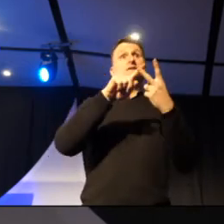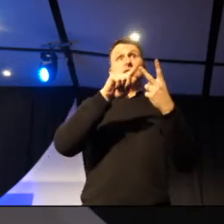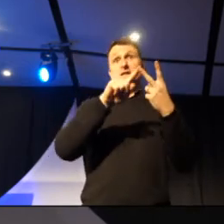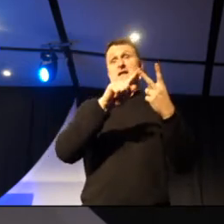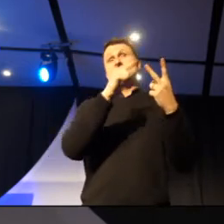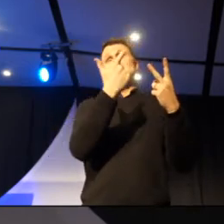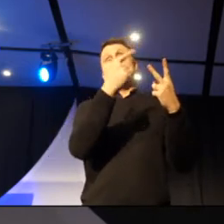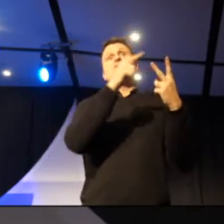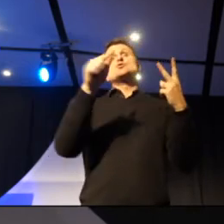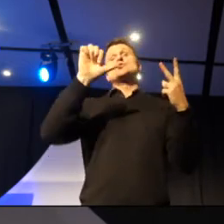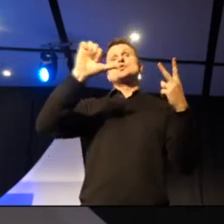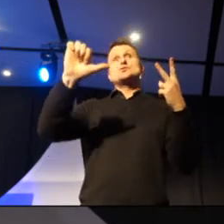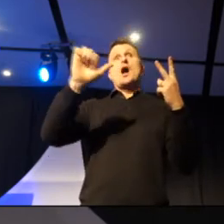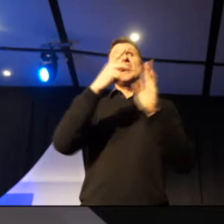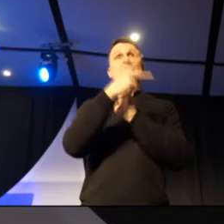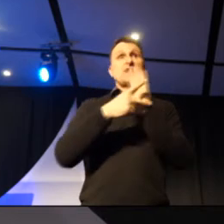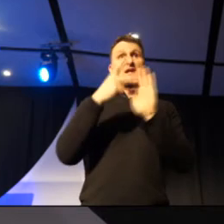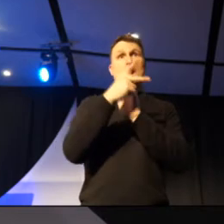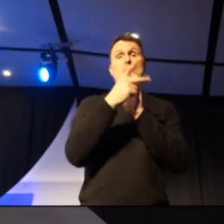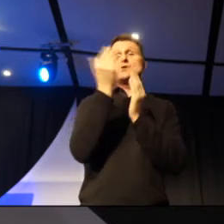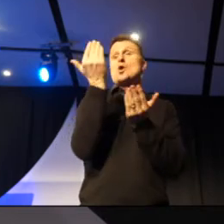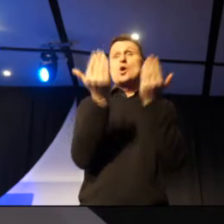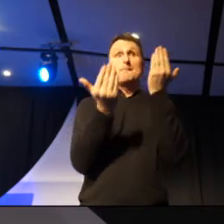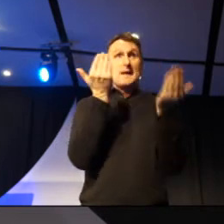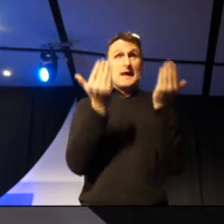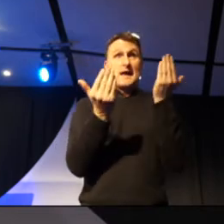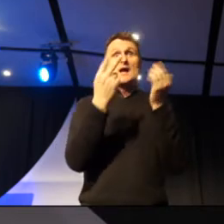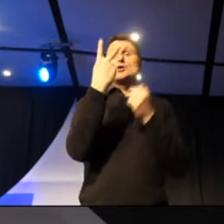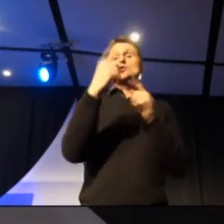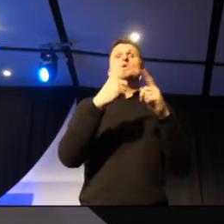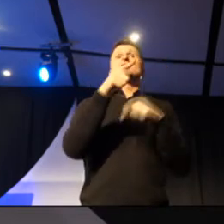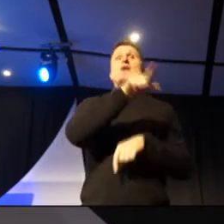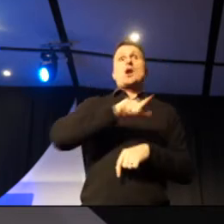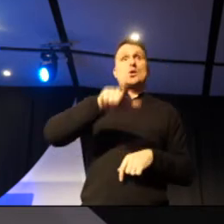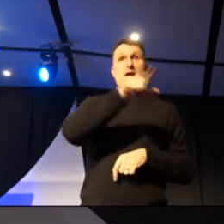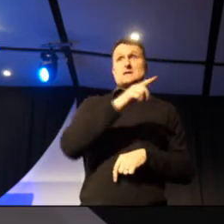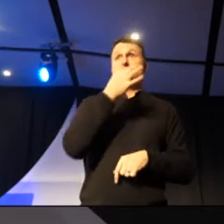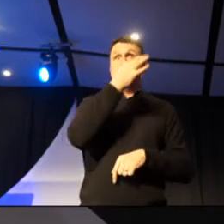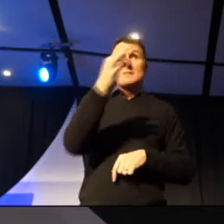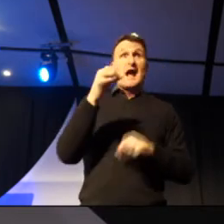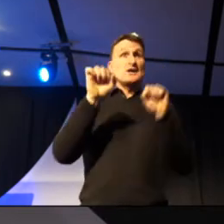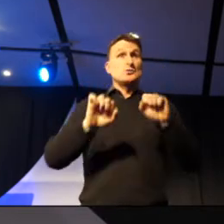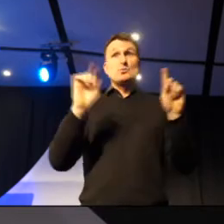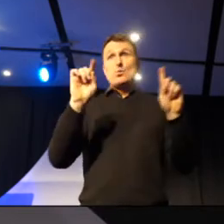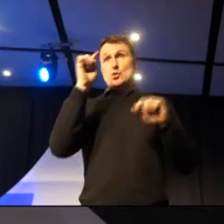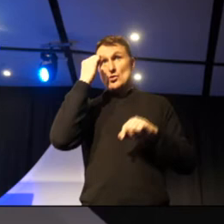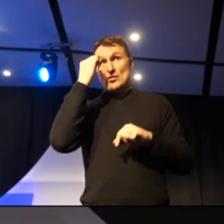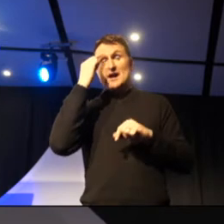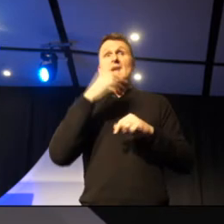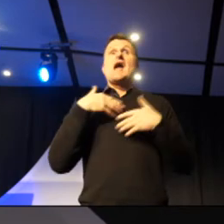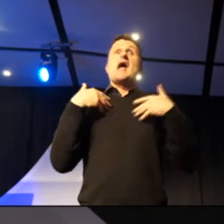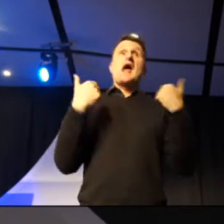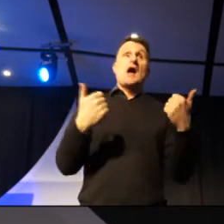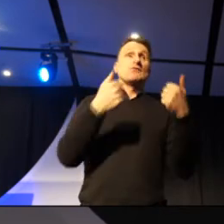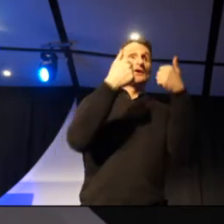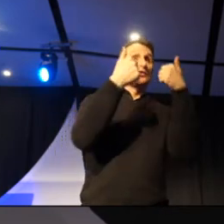nine videos, comparing and contrasting these two different locations. Getting students to realise what is healthy, and what is unhealthy,